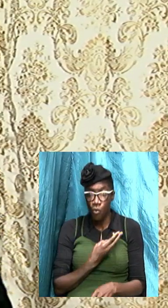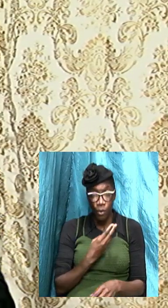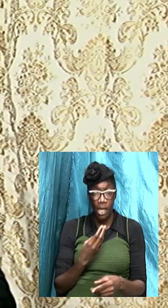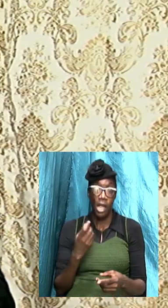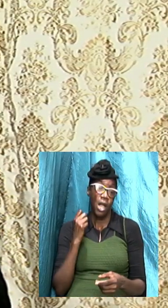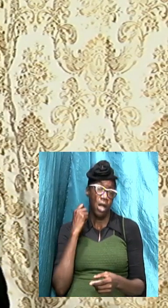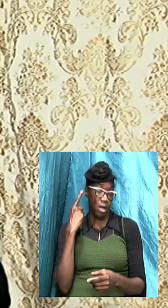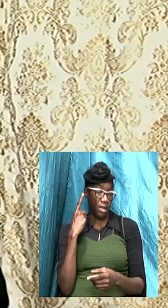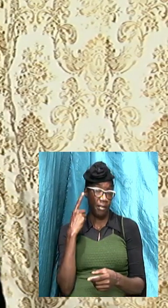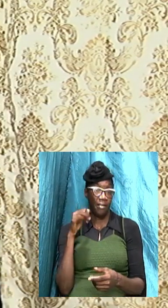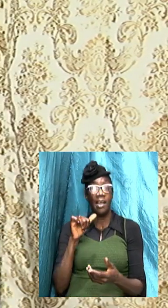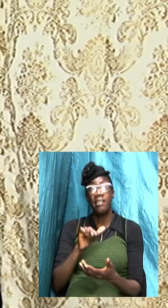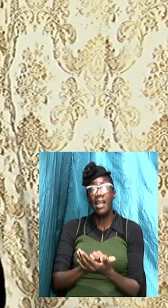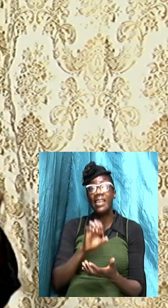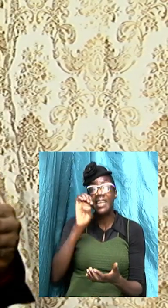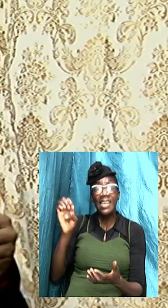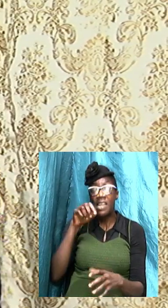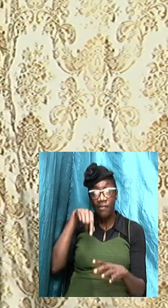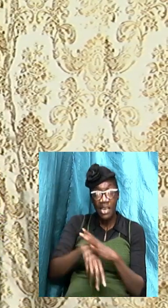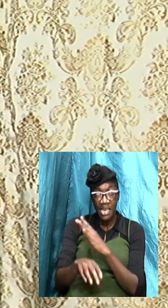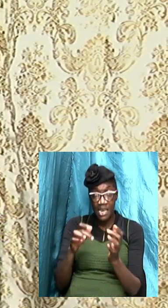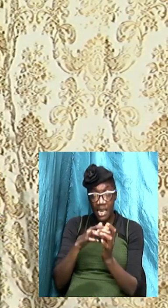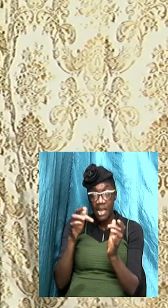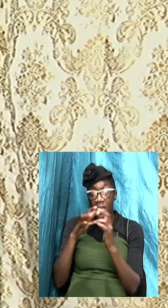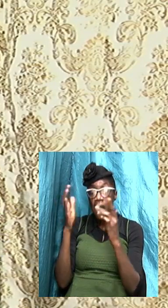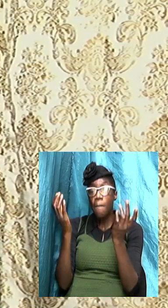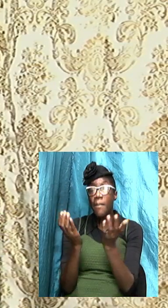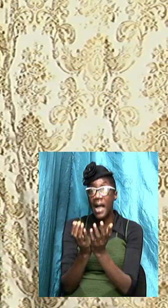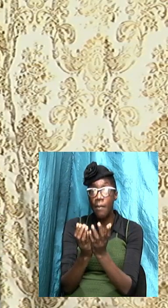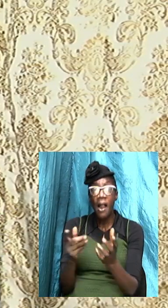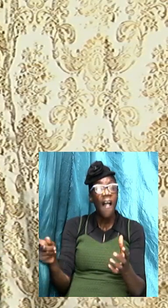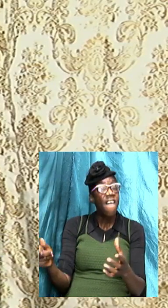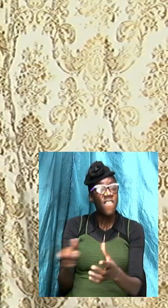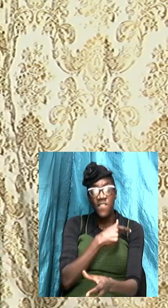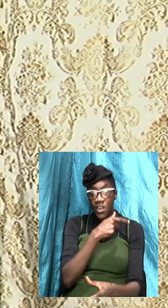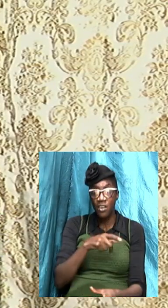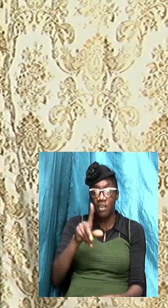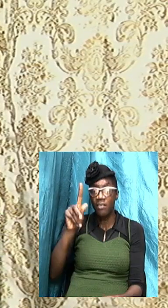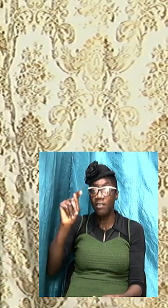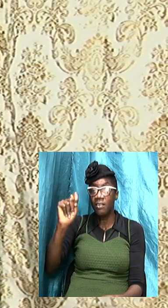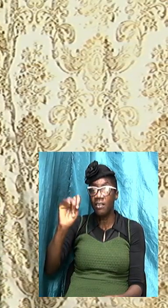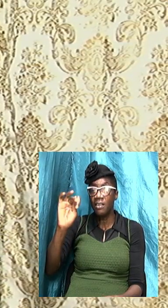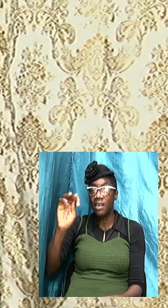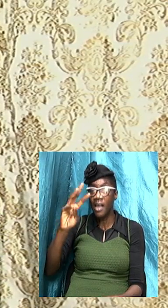understanding of that even in the scripture that we read first Timothy four verses one